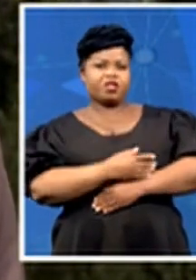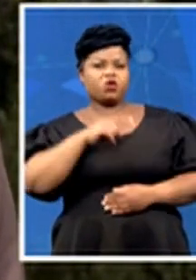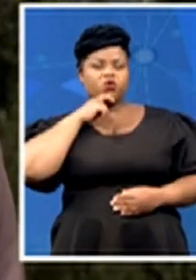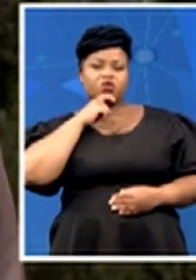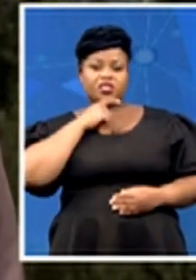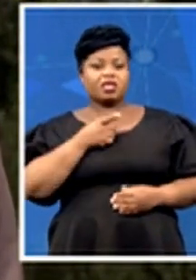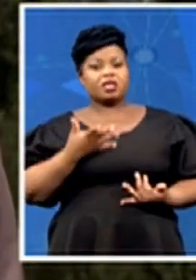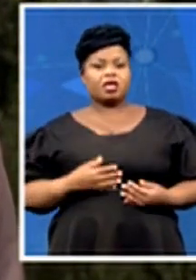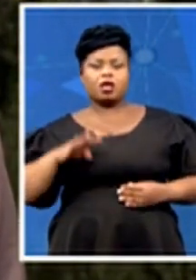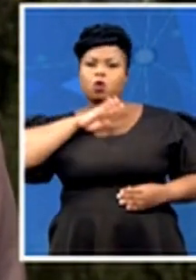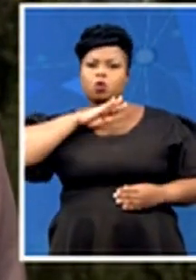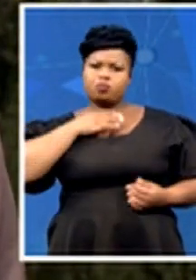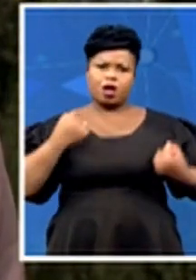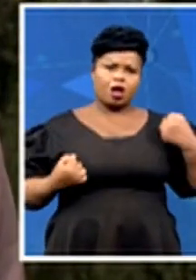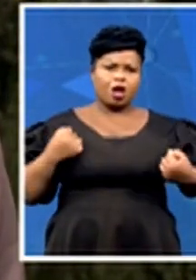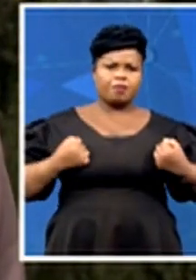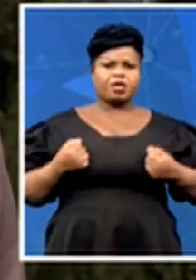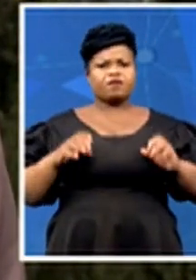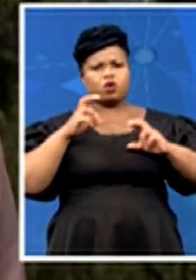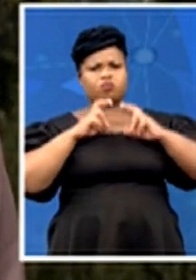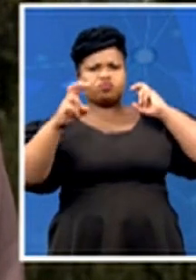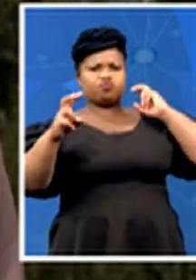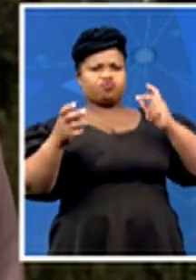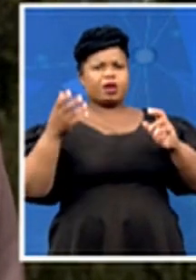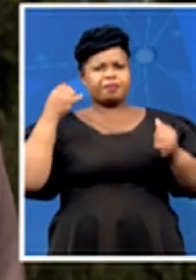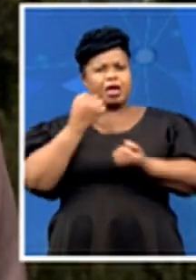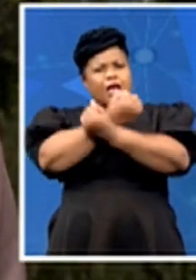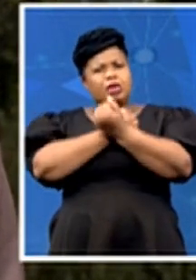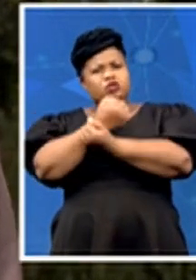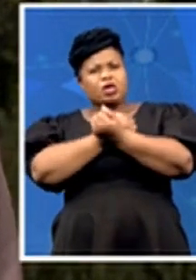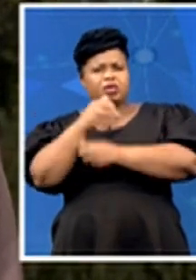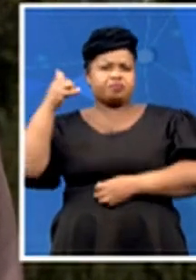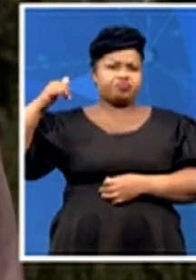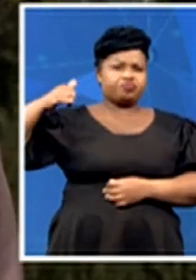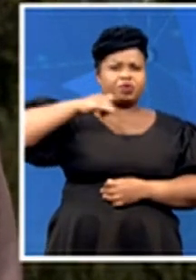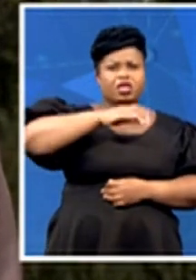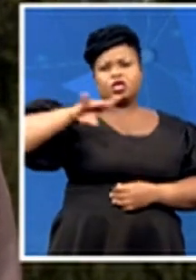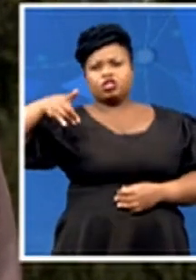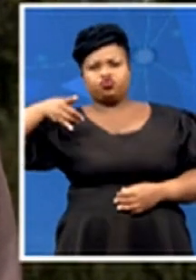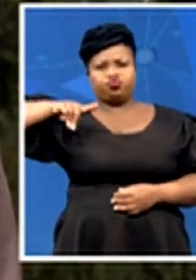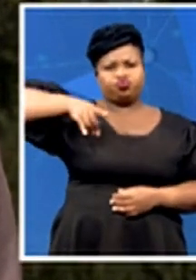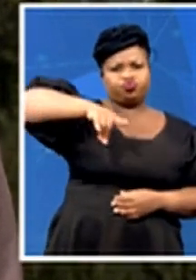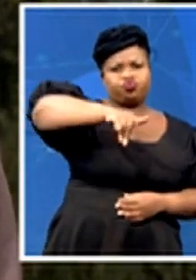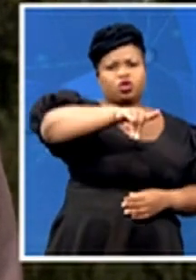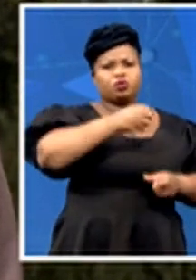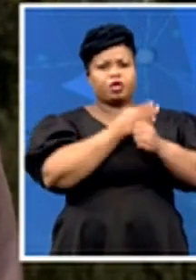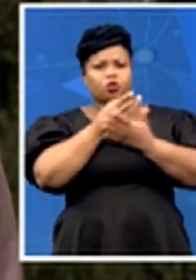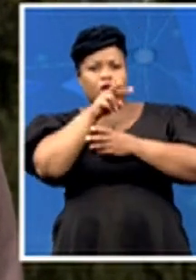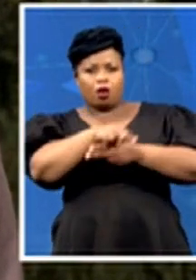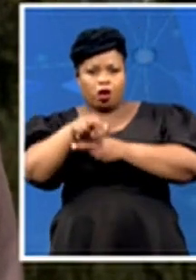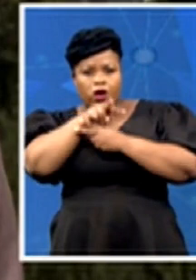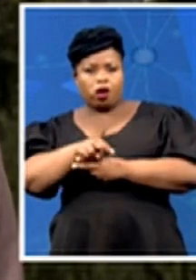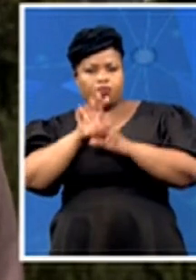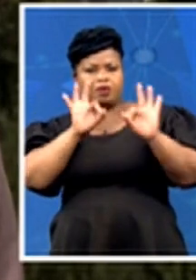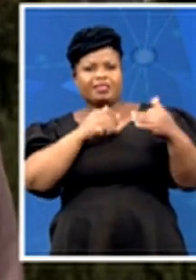tanks planes also hosting military drills to make sure that the border integrity is maintained but aside from that if the border